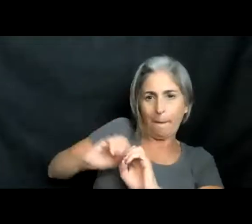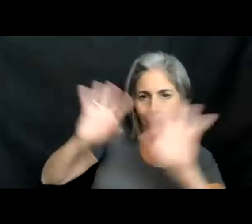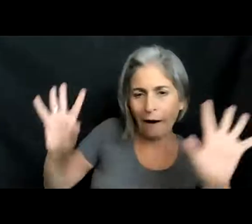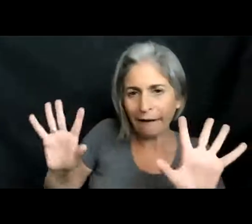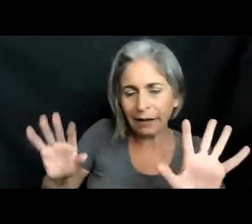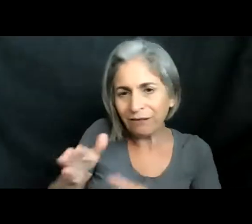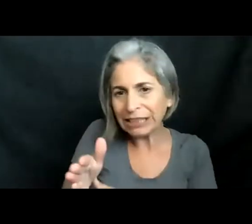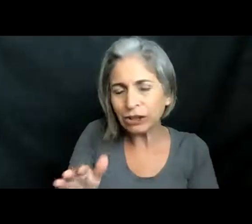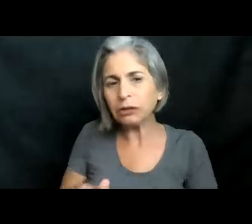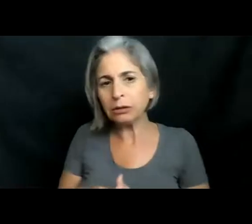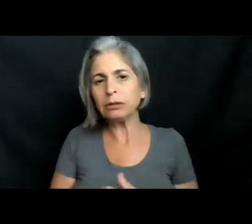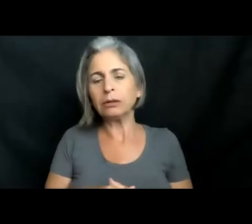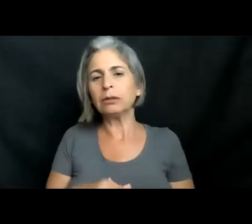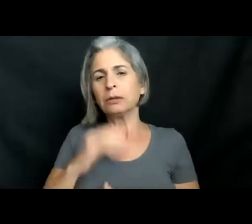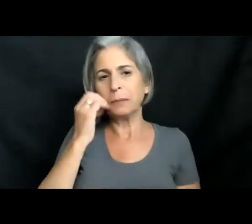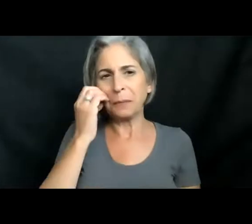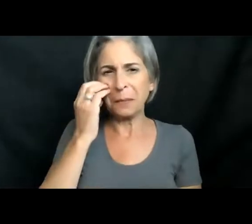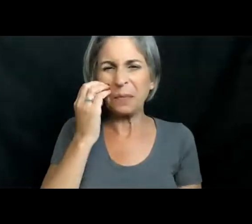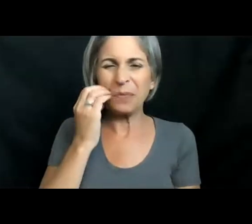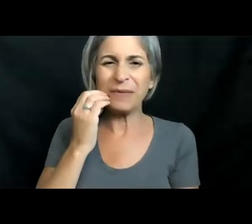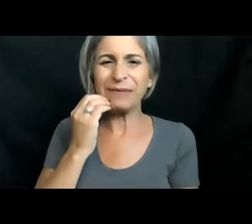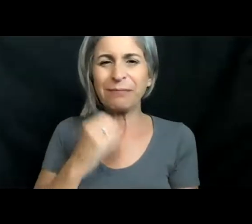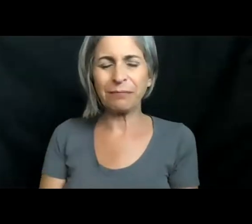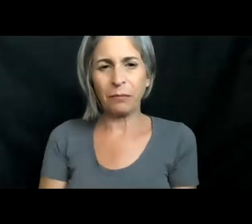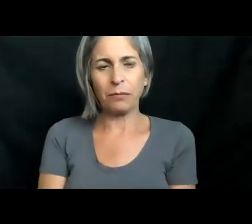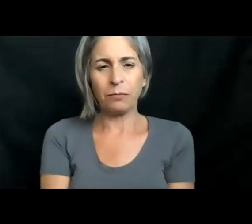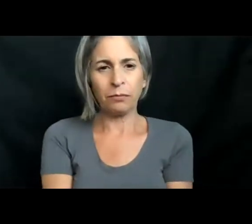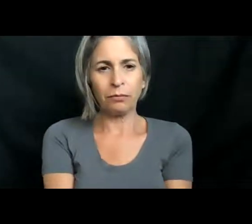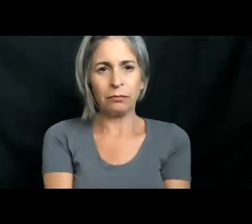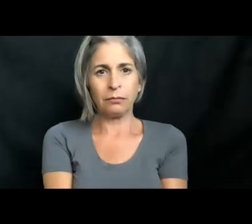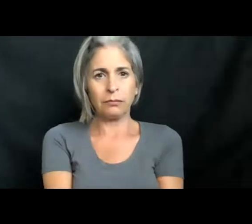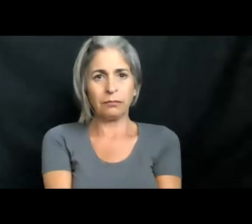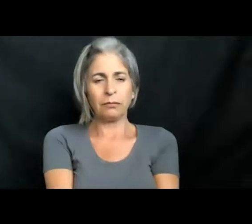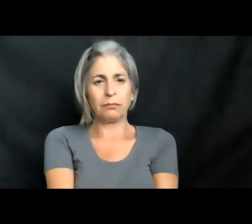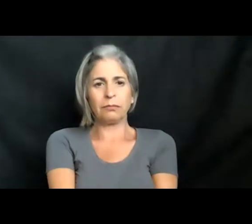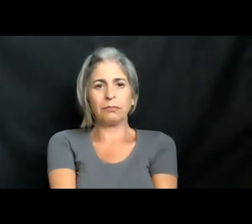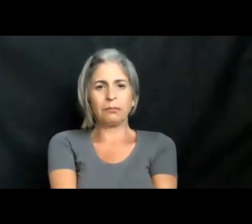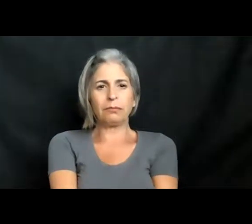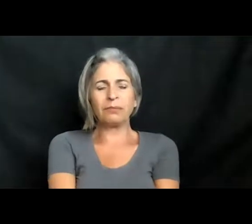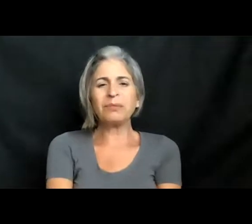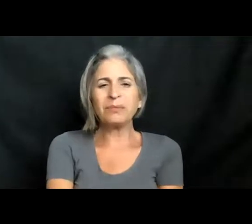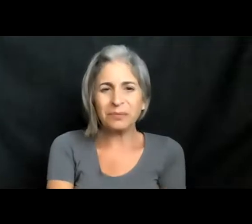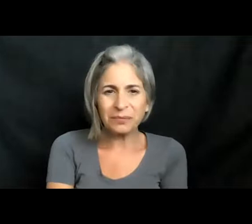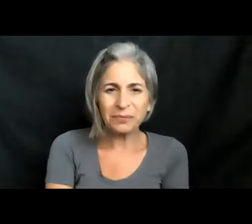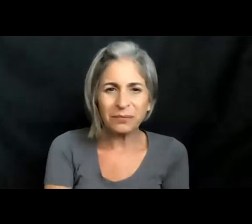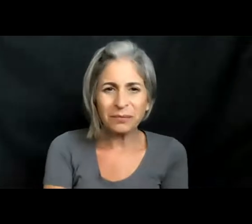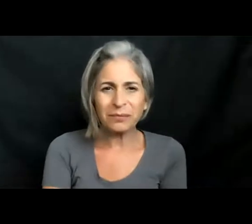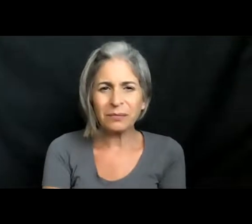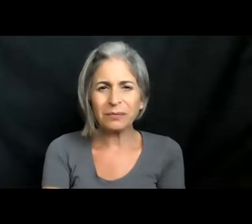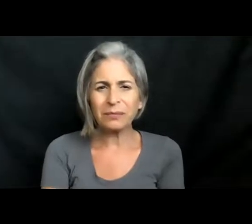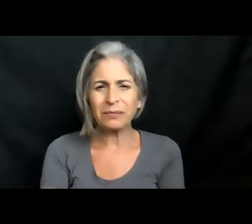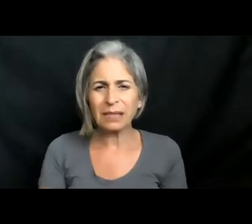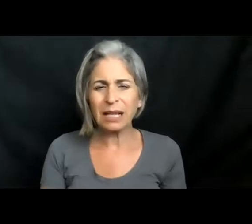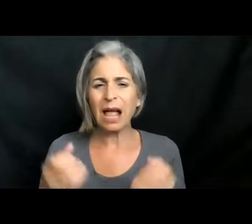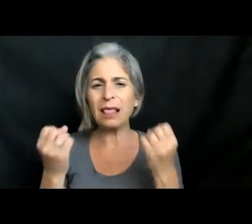there we go. Oh, no. There we go. So a lot of